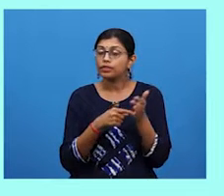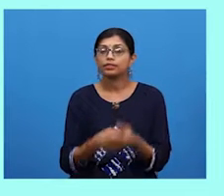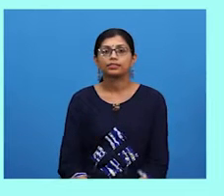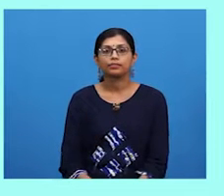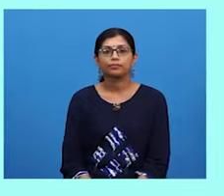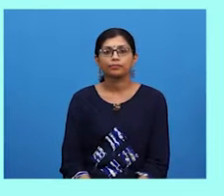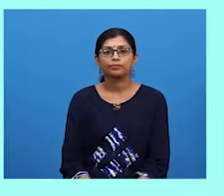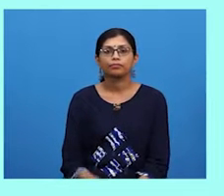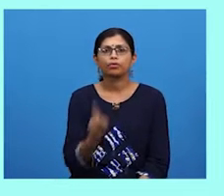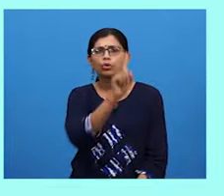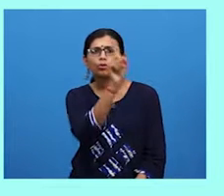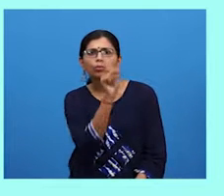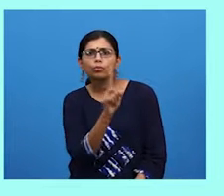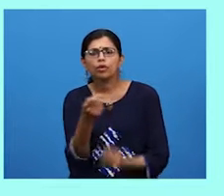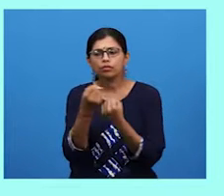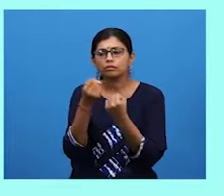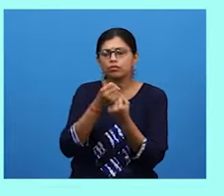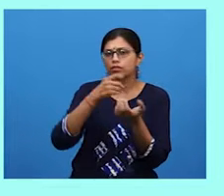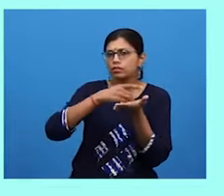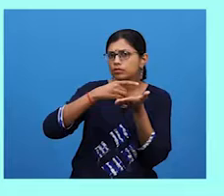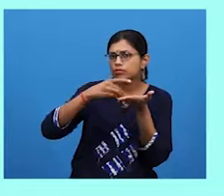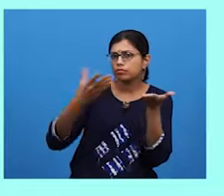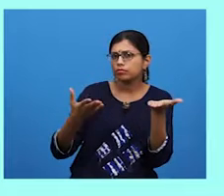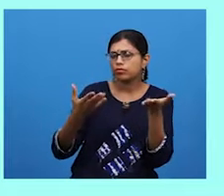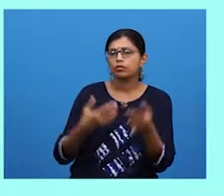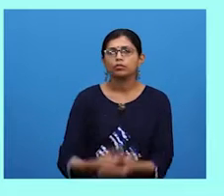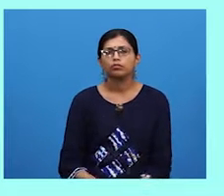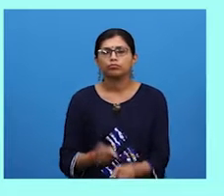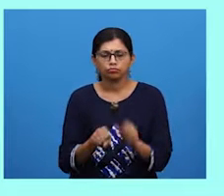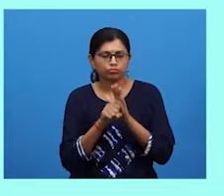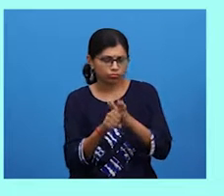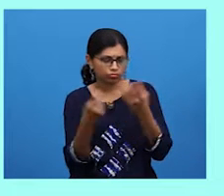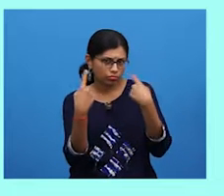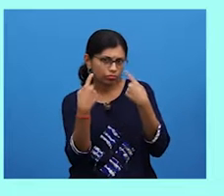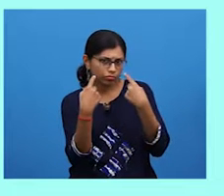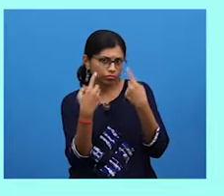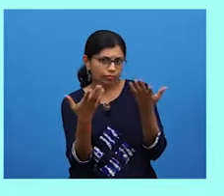Where are the supporting details? Could you show me?